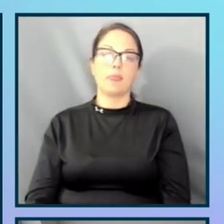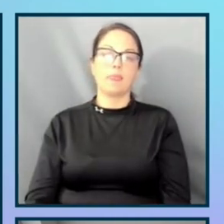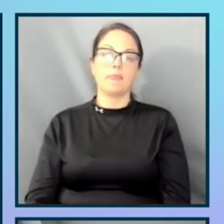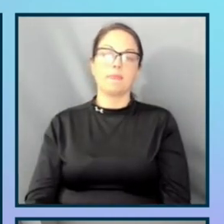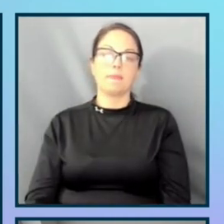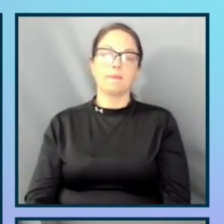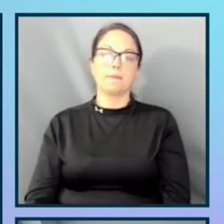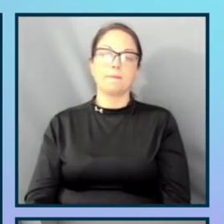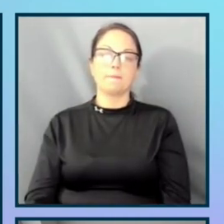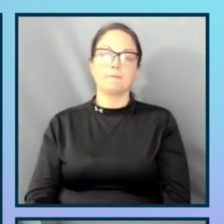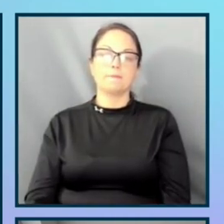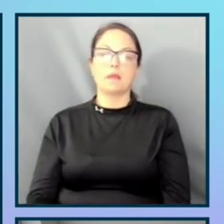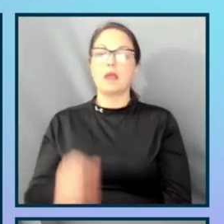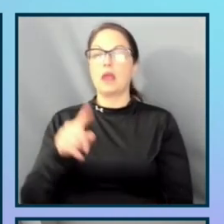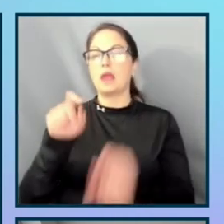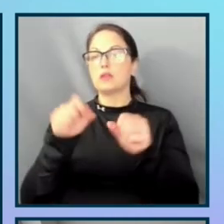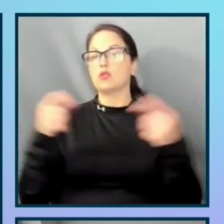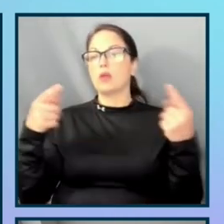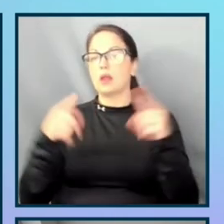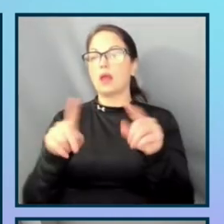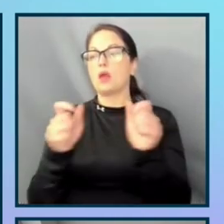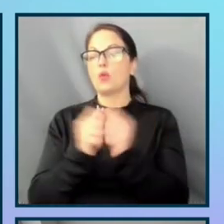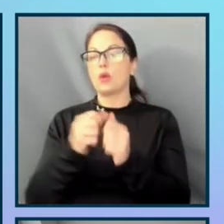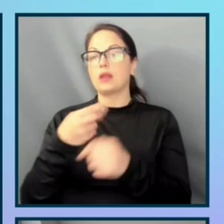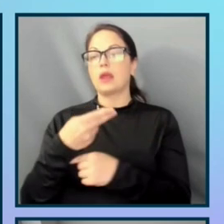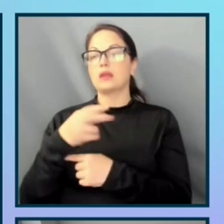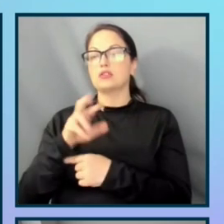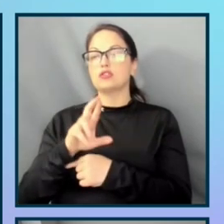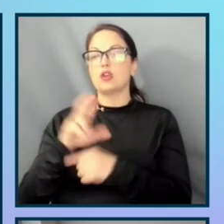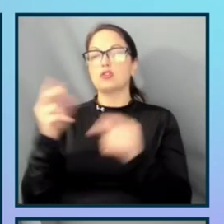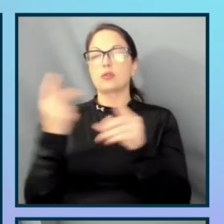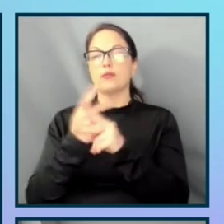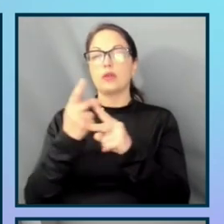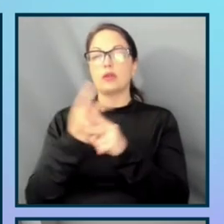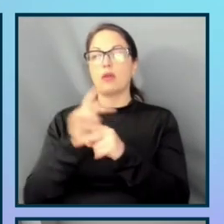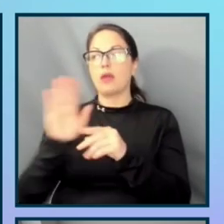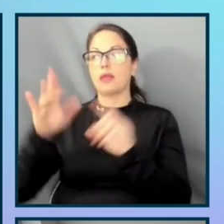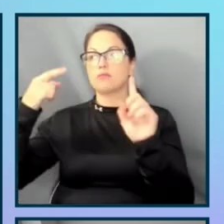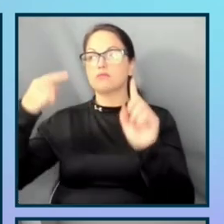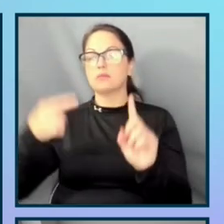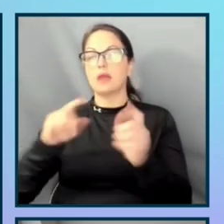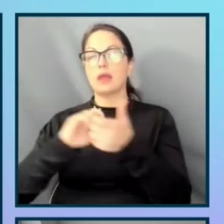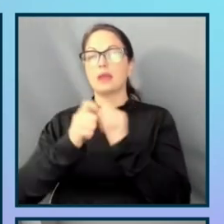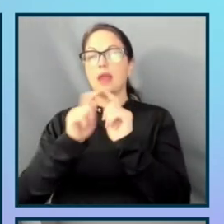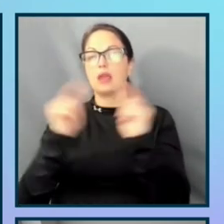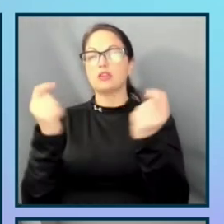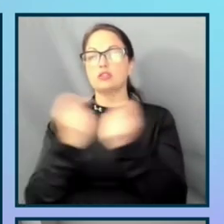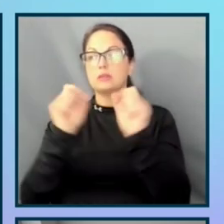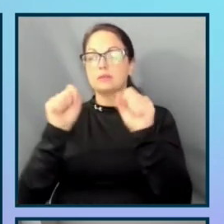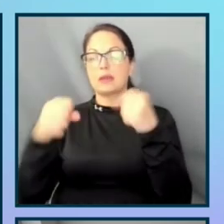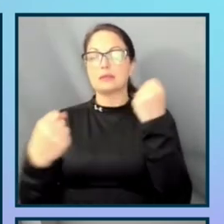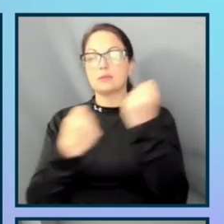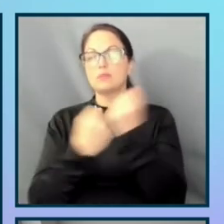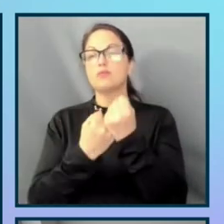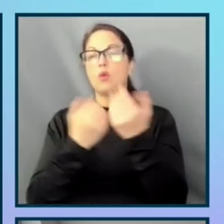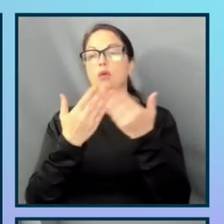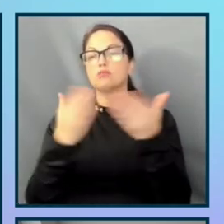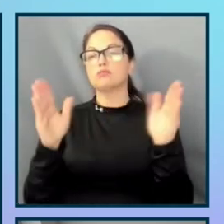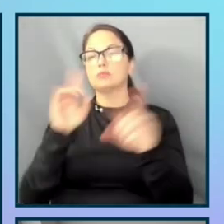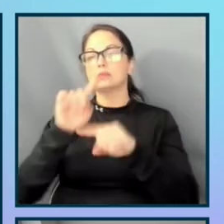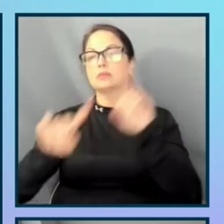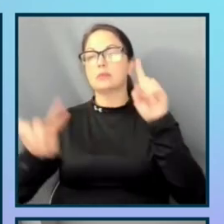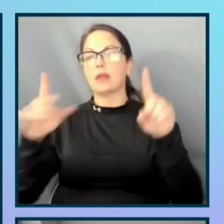align with human resources to find out their main objectives and how your team can support company-wide diversity and inclusion